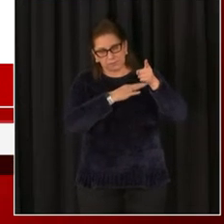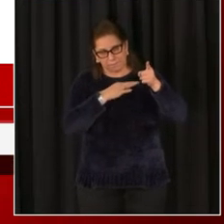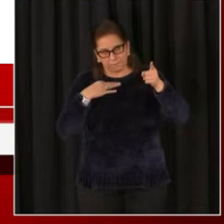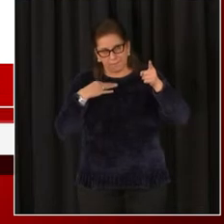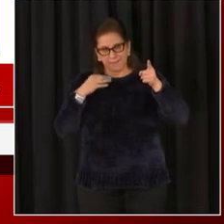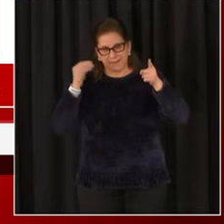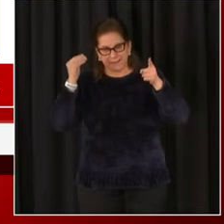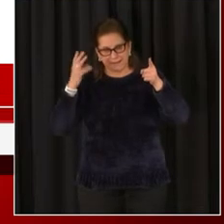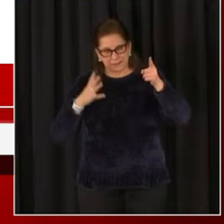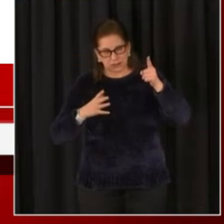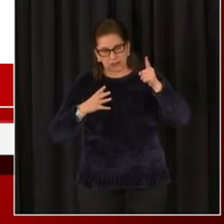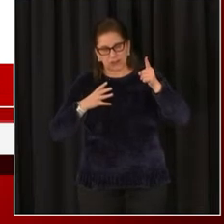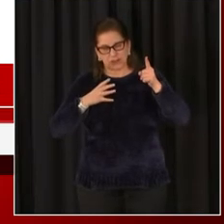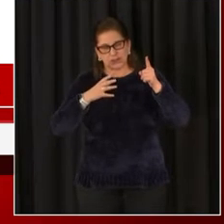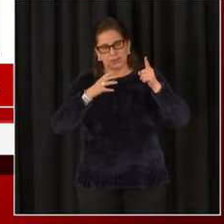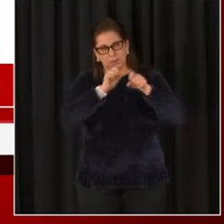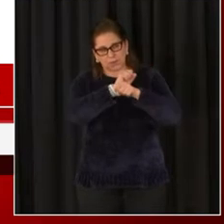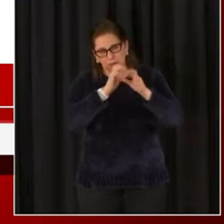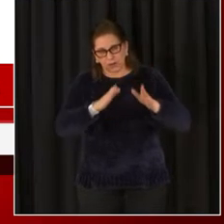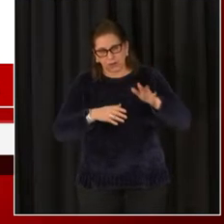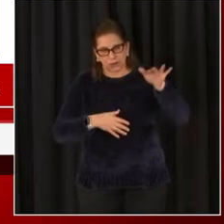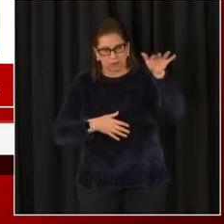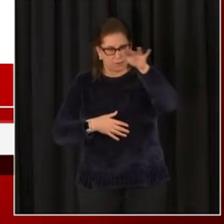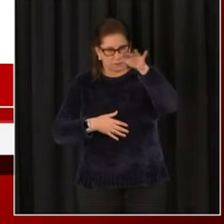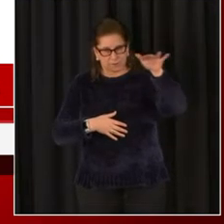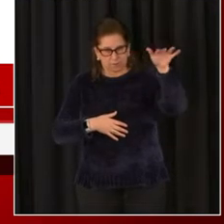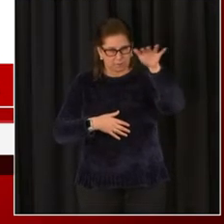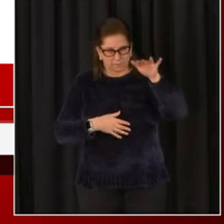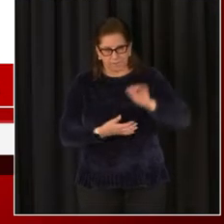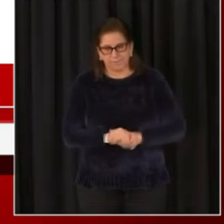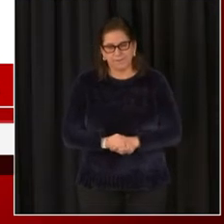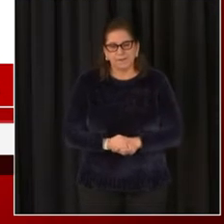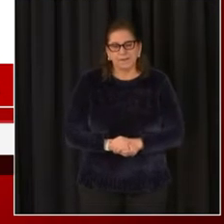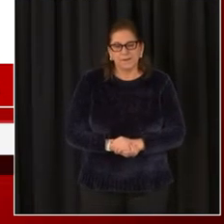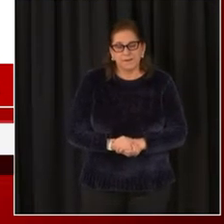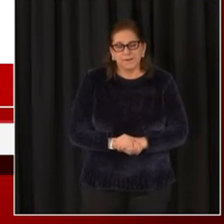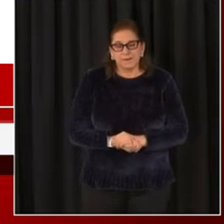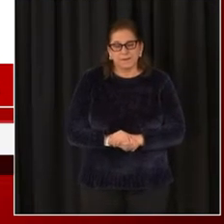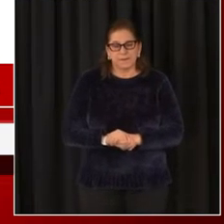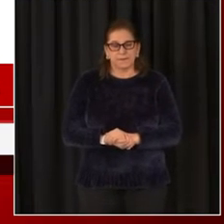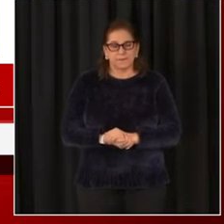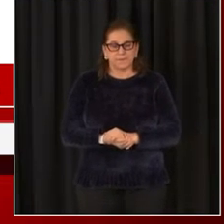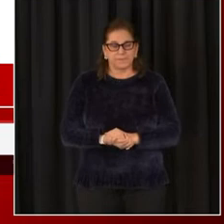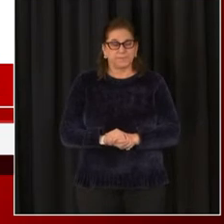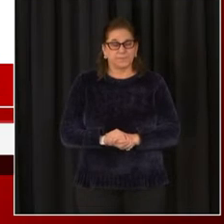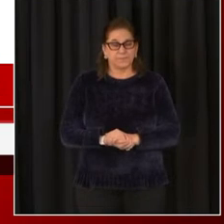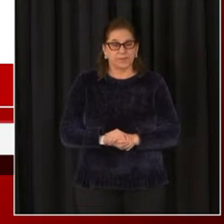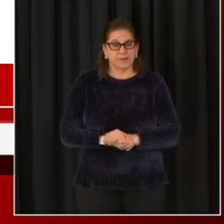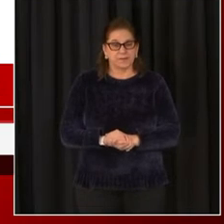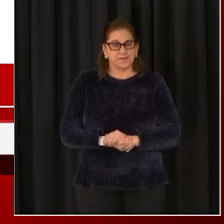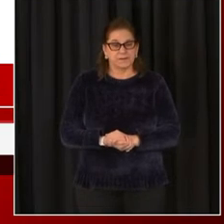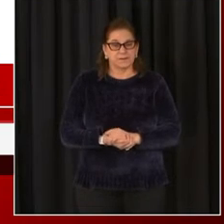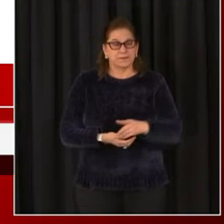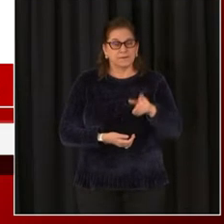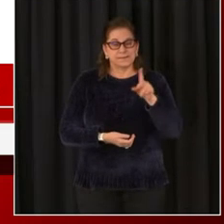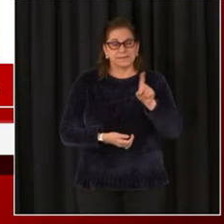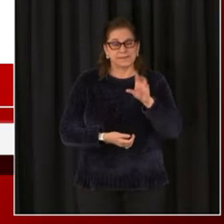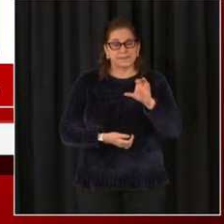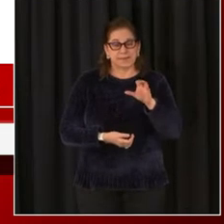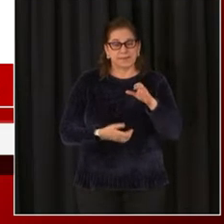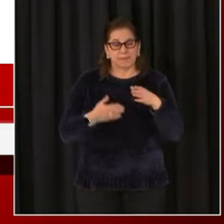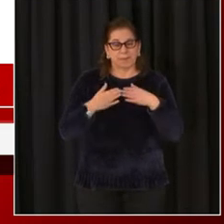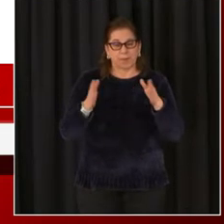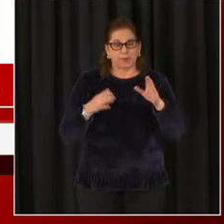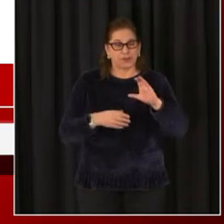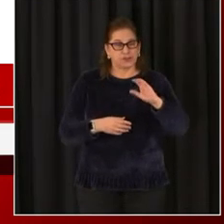direct communication. Similarly, D.C. public charter schools will receive guidance from the Office of the State Superintendent